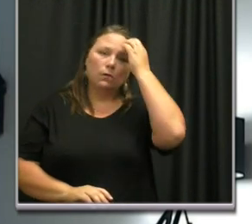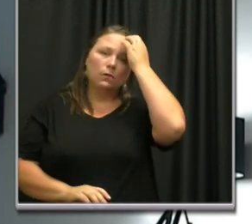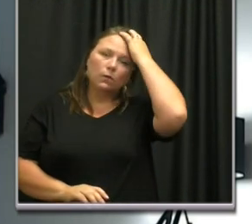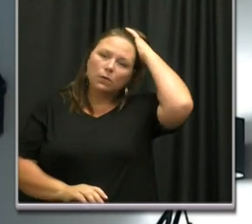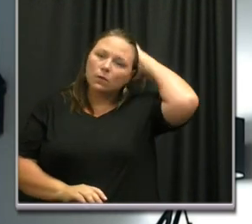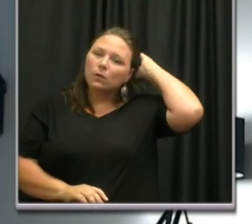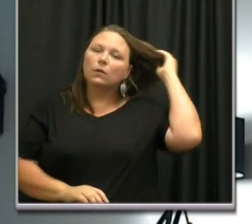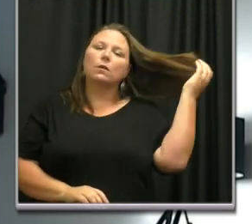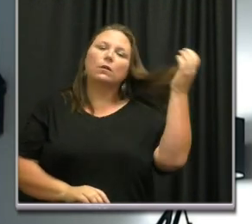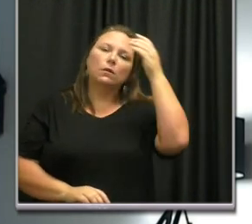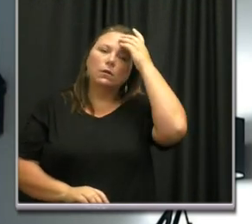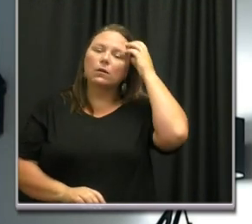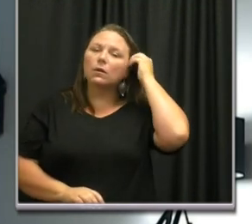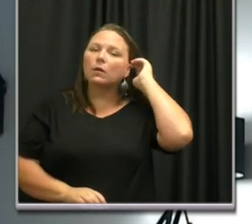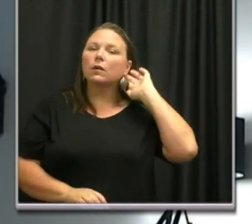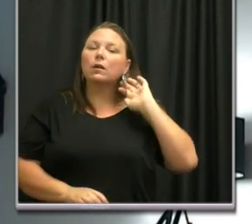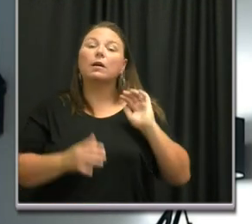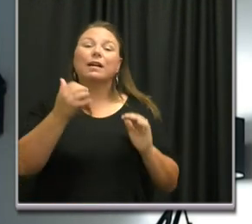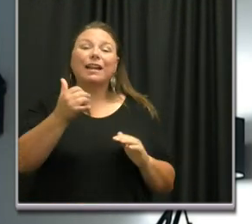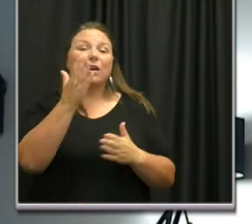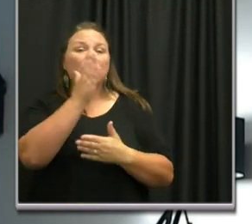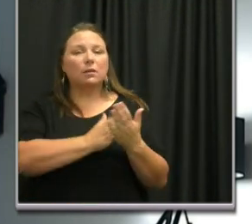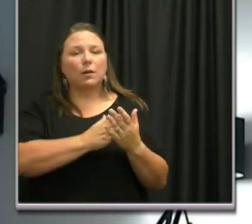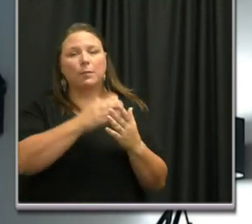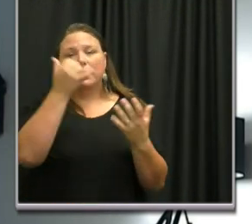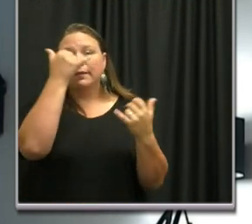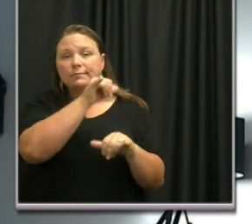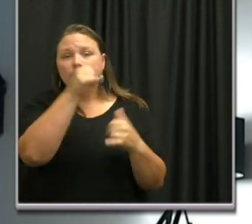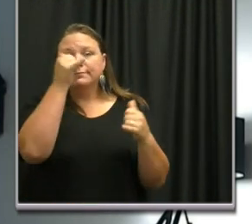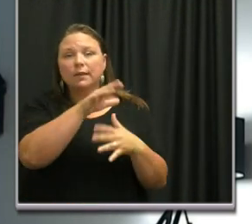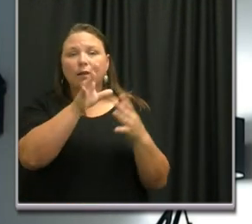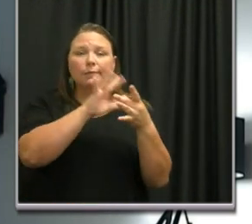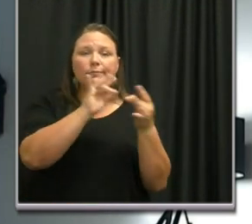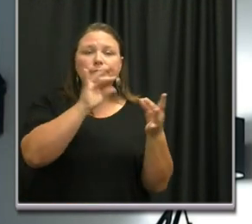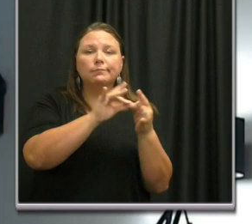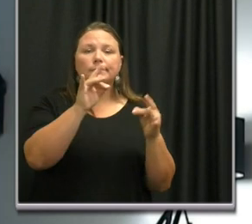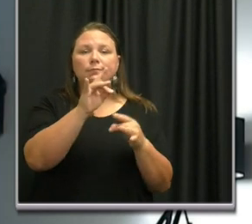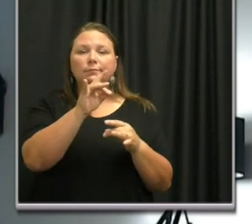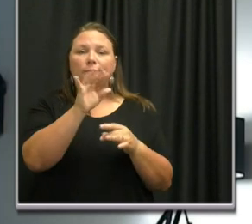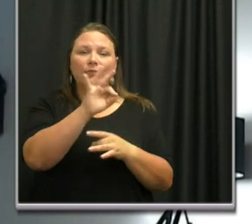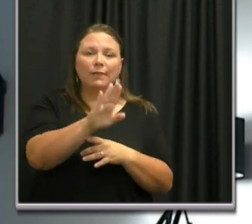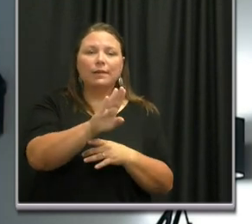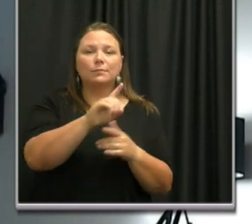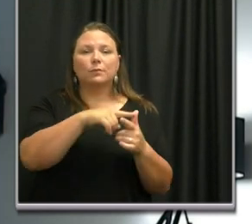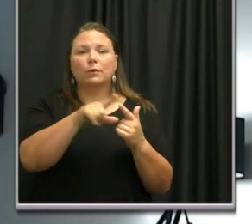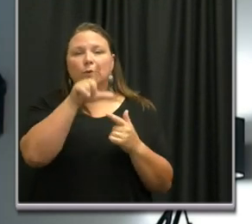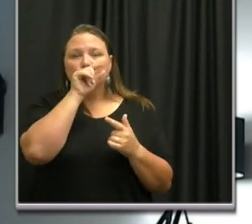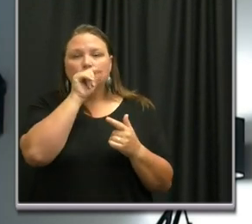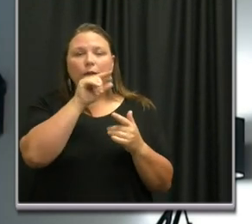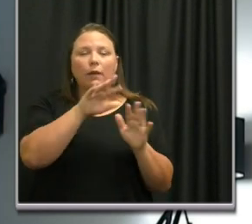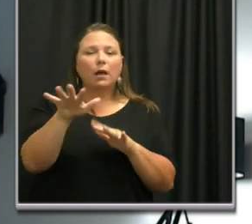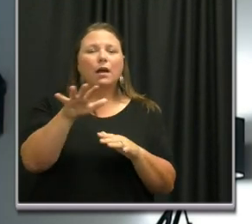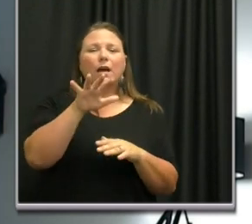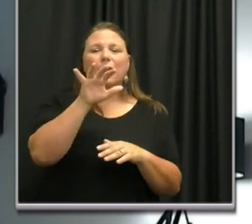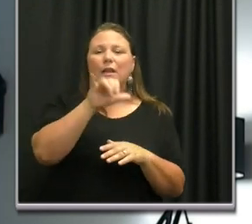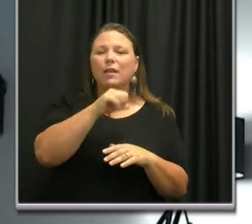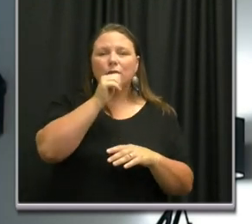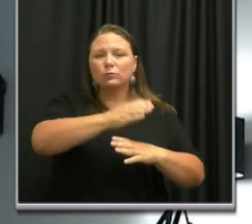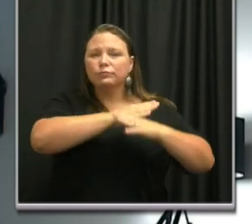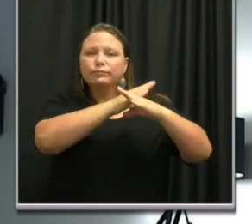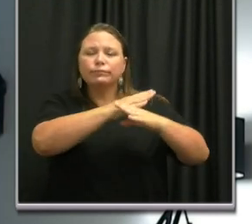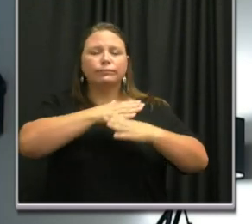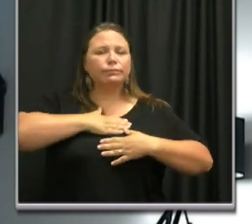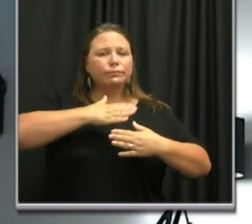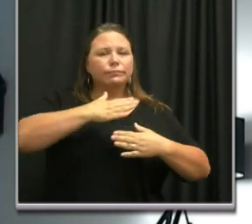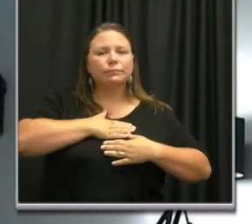Let me address some of the nonsense on social media that masks interfere with breathing. That they